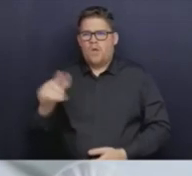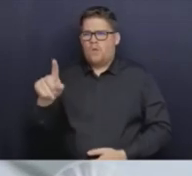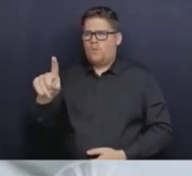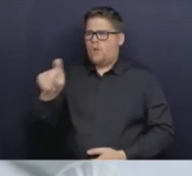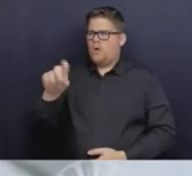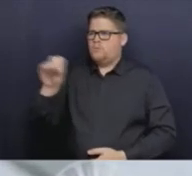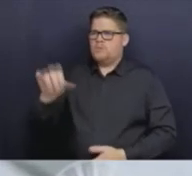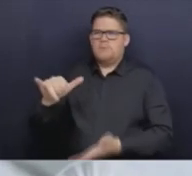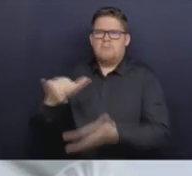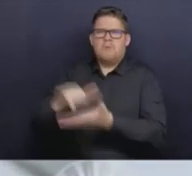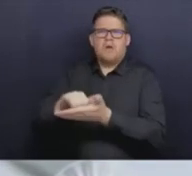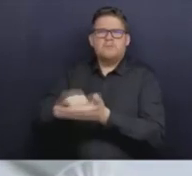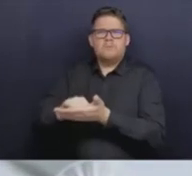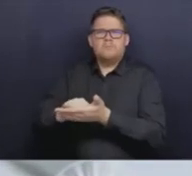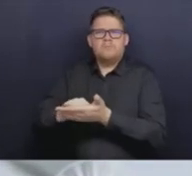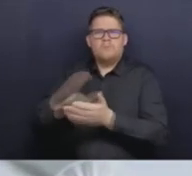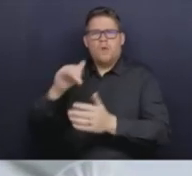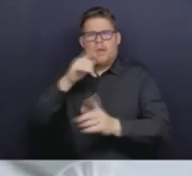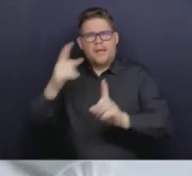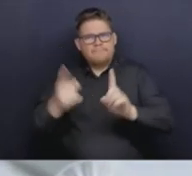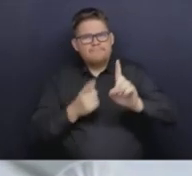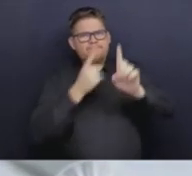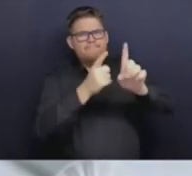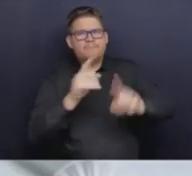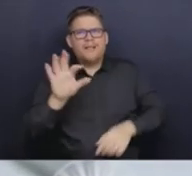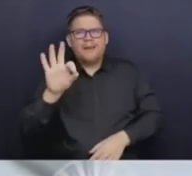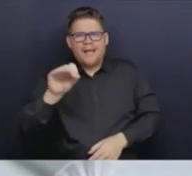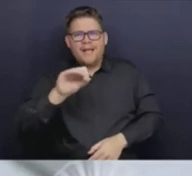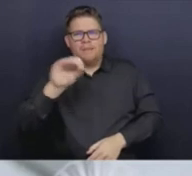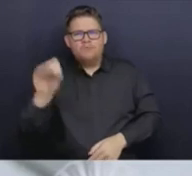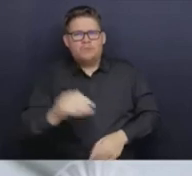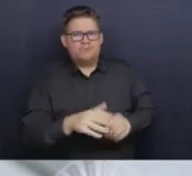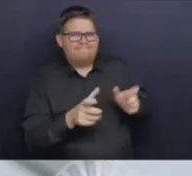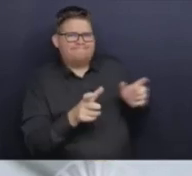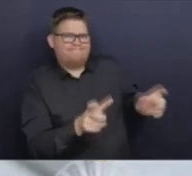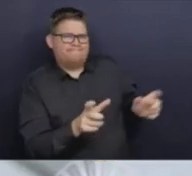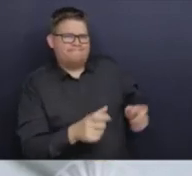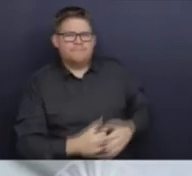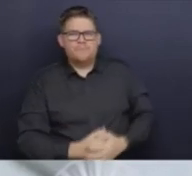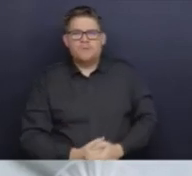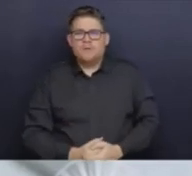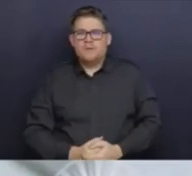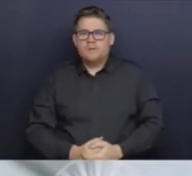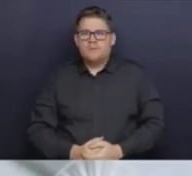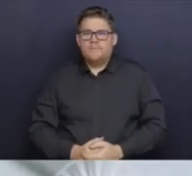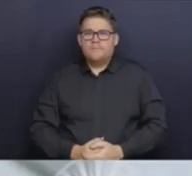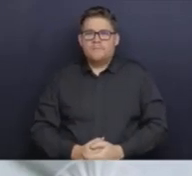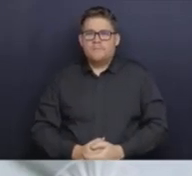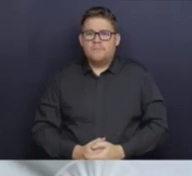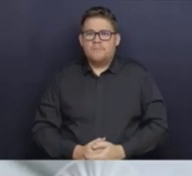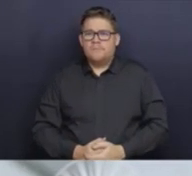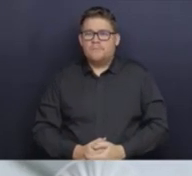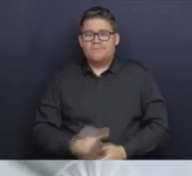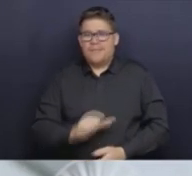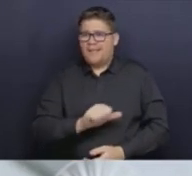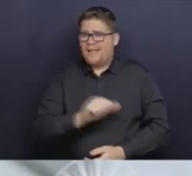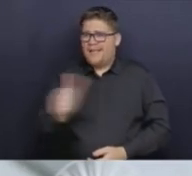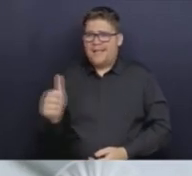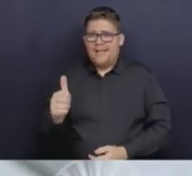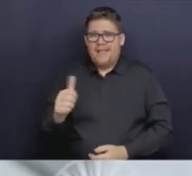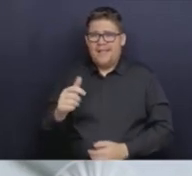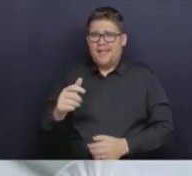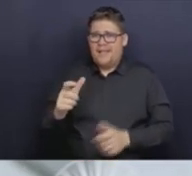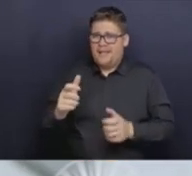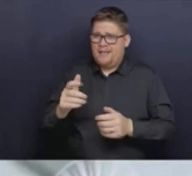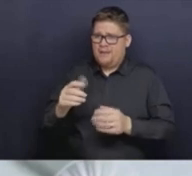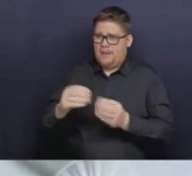say, 90% is available? One could argue that any amount could make a difference on the healthcare system if you produce